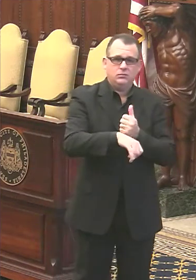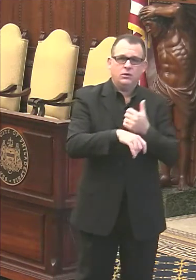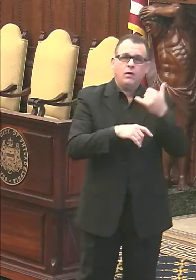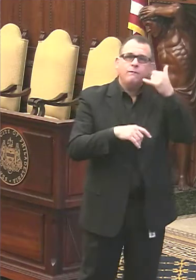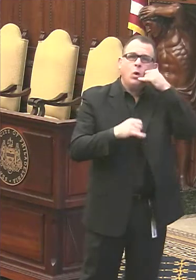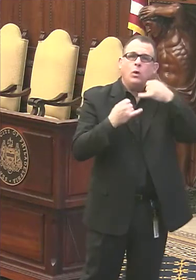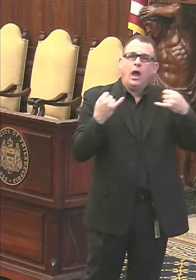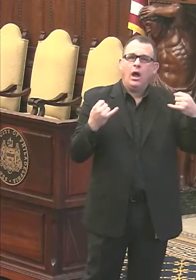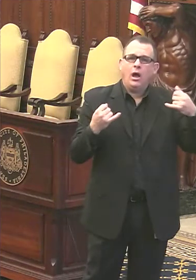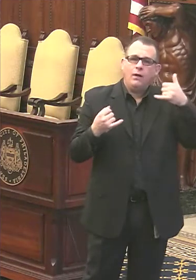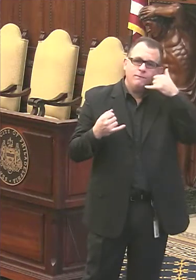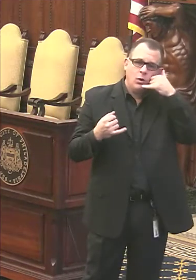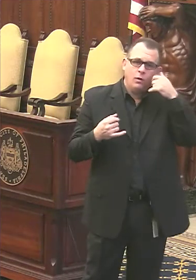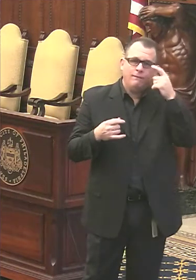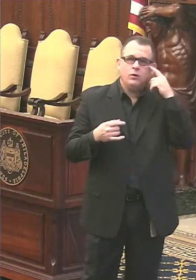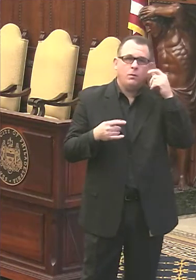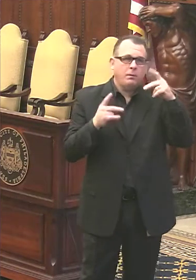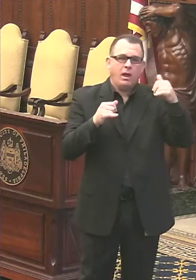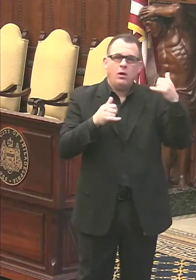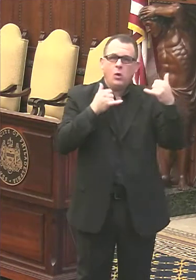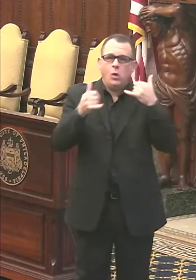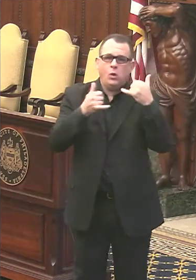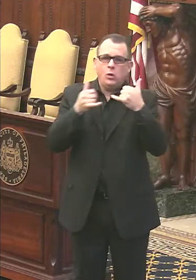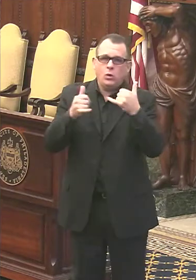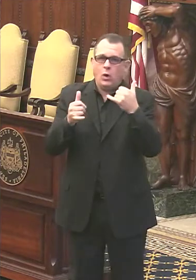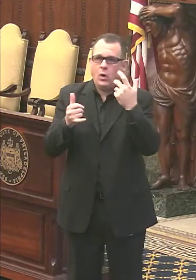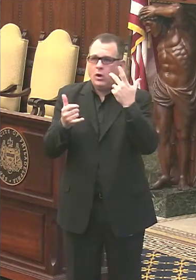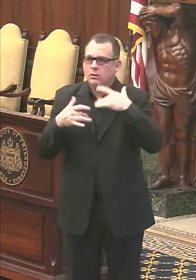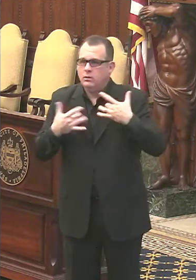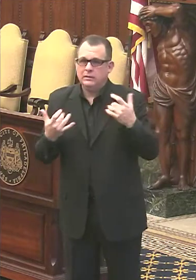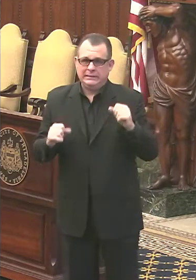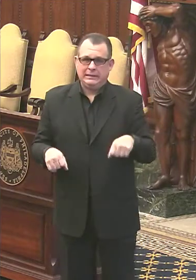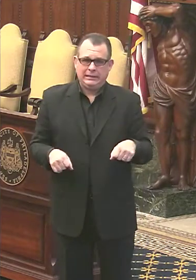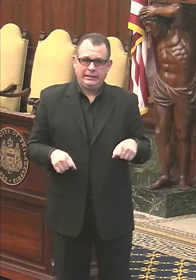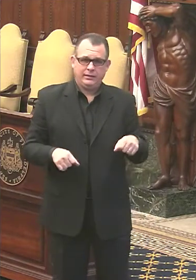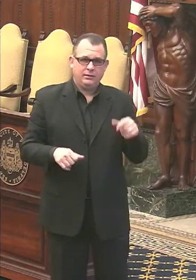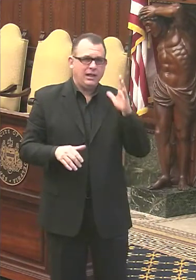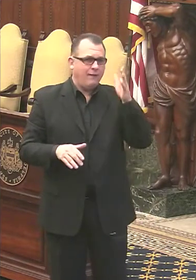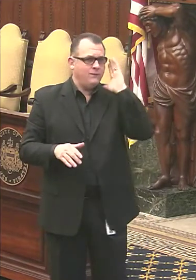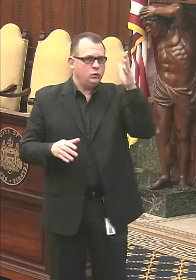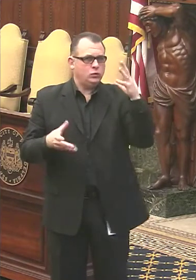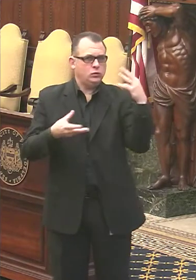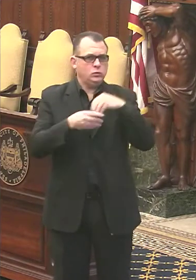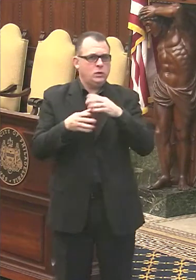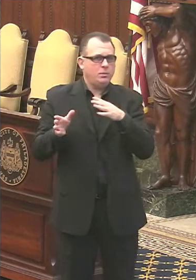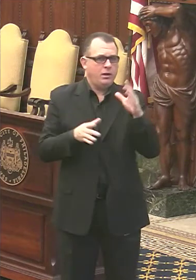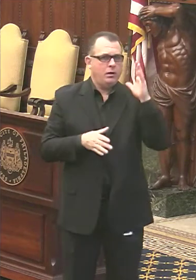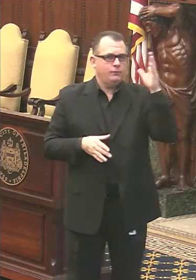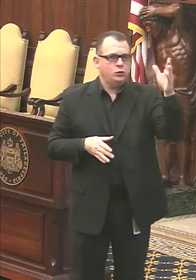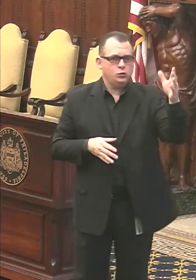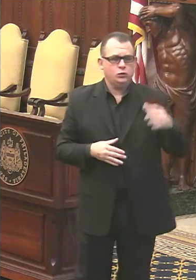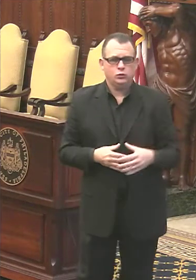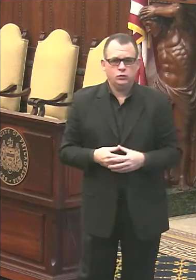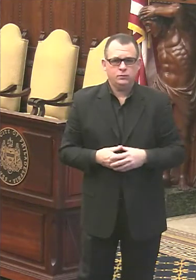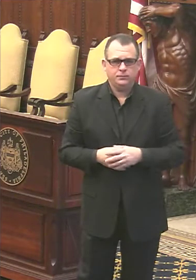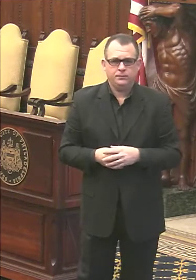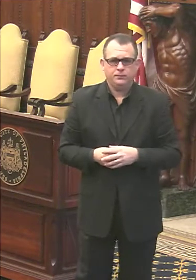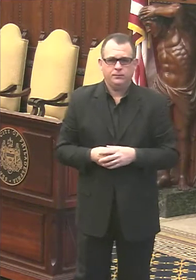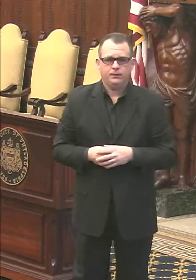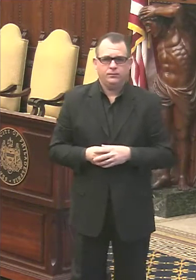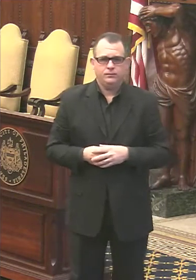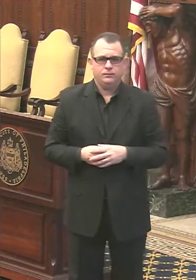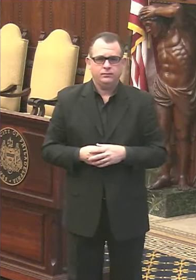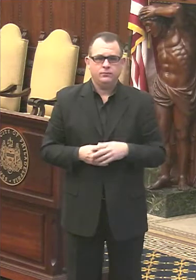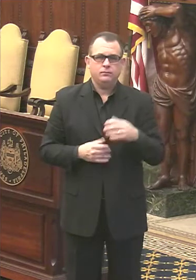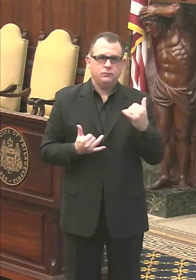people in making appointments. So that's the, the future plans. Well, what I want to tell you first